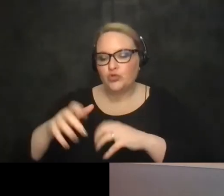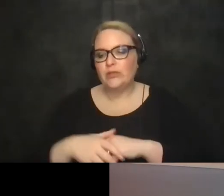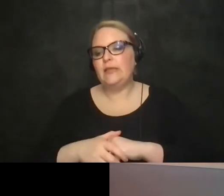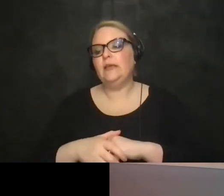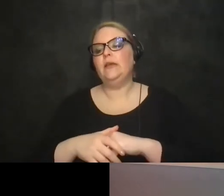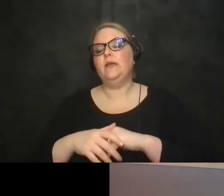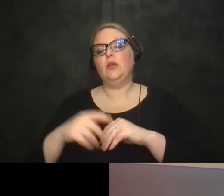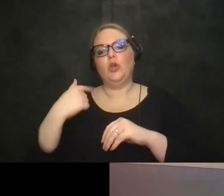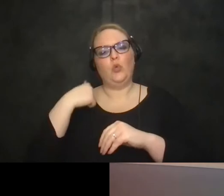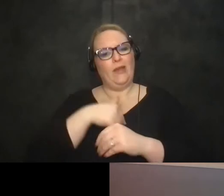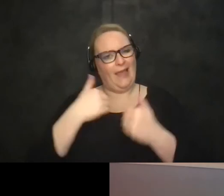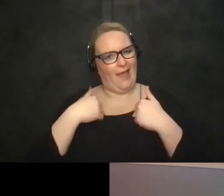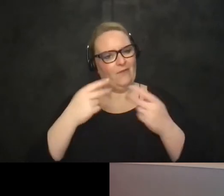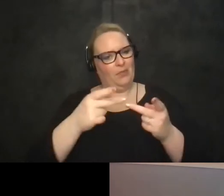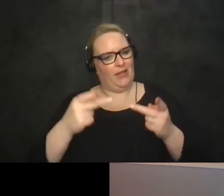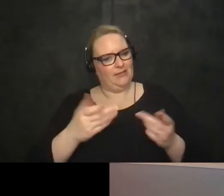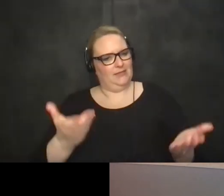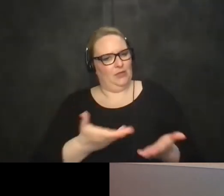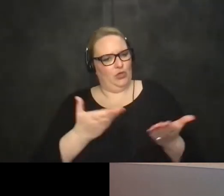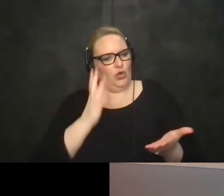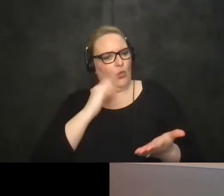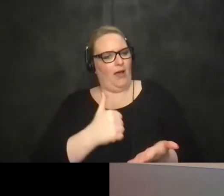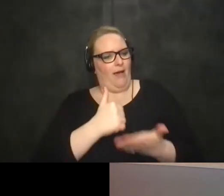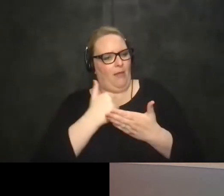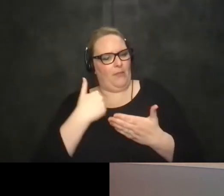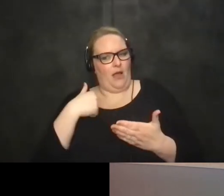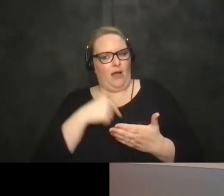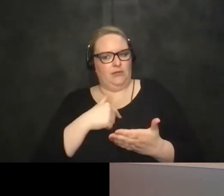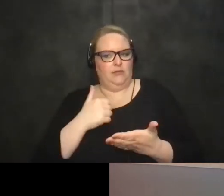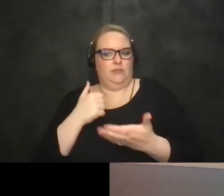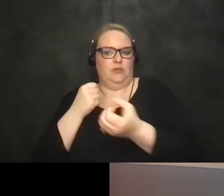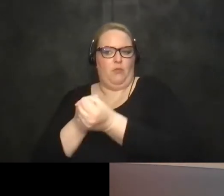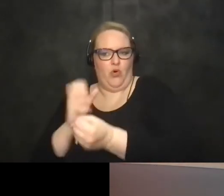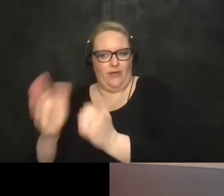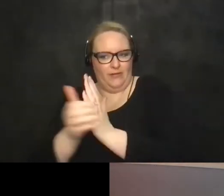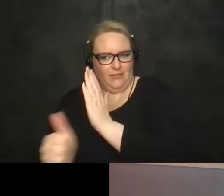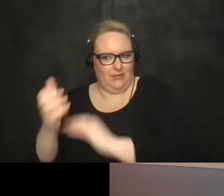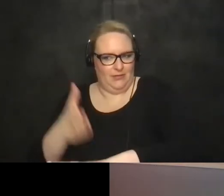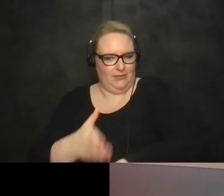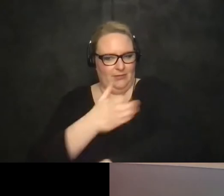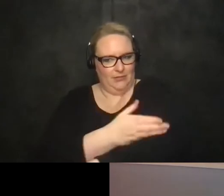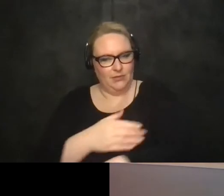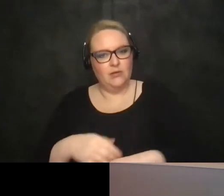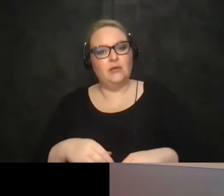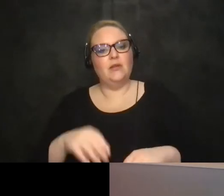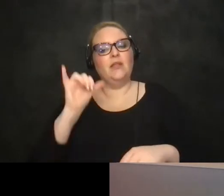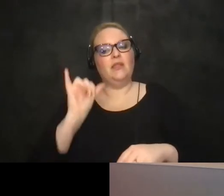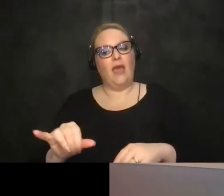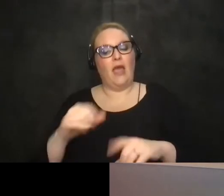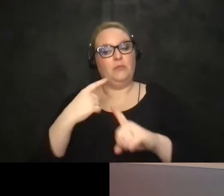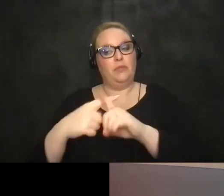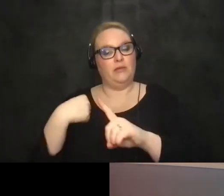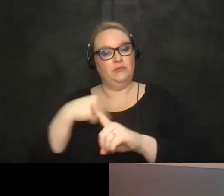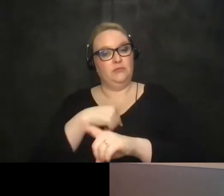actually have the facility here to allow us to explore those skills with the individuals from there we build on their resume